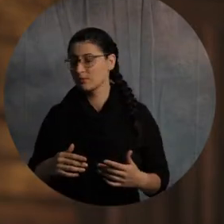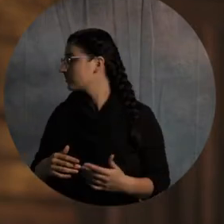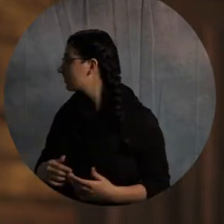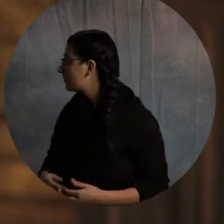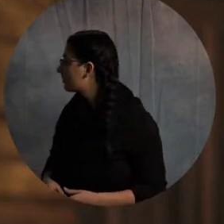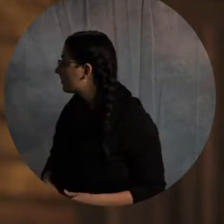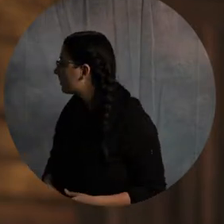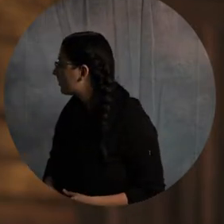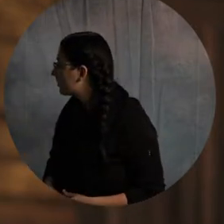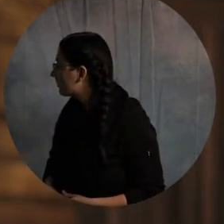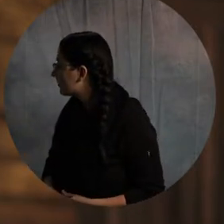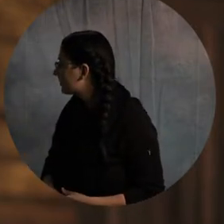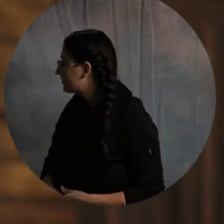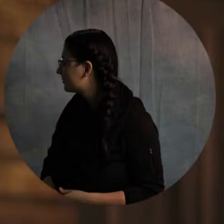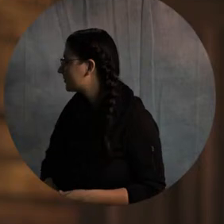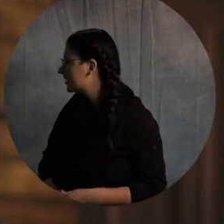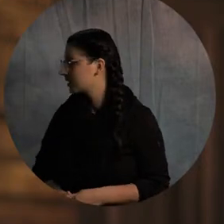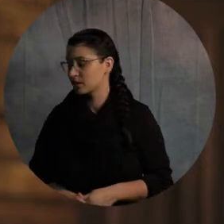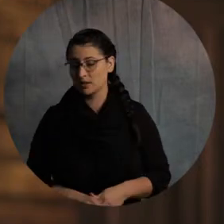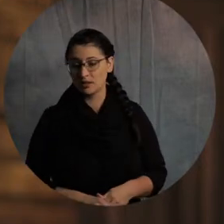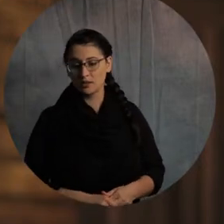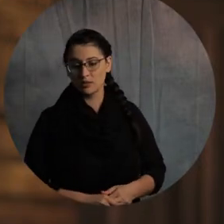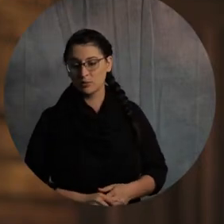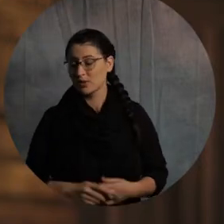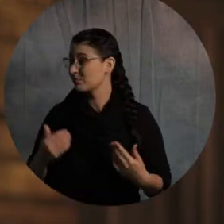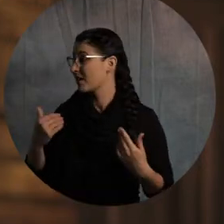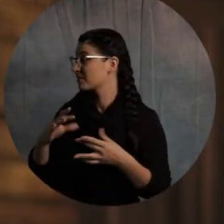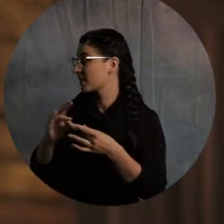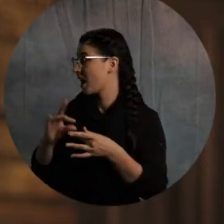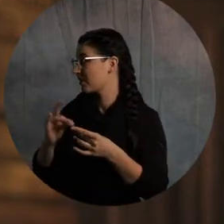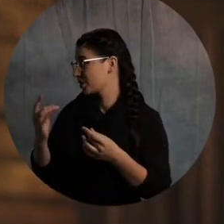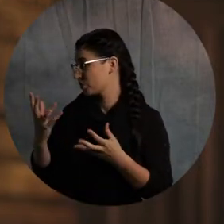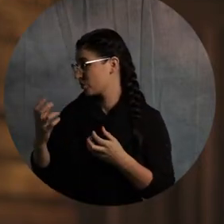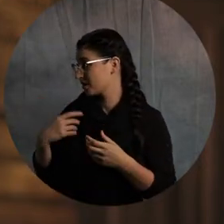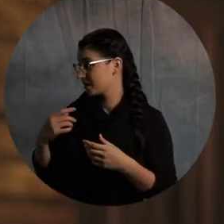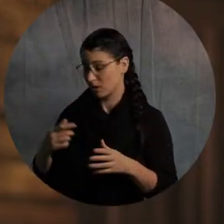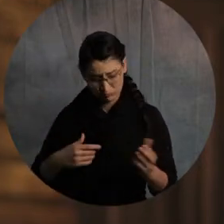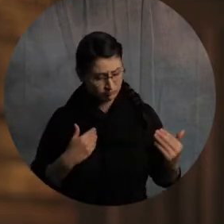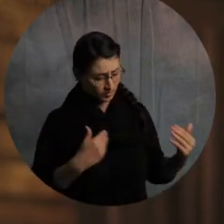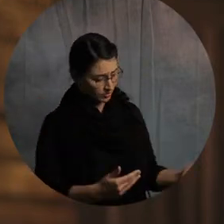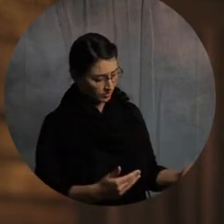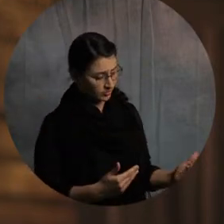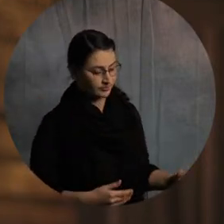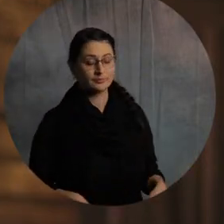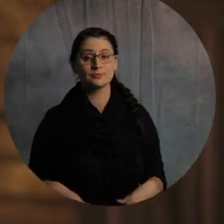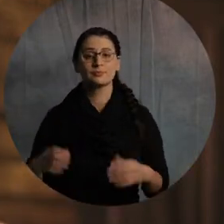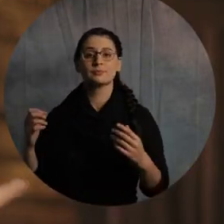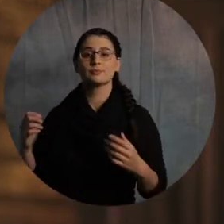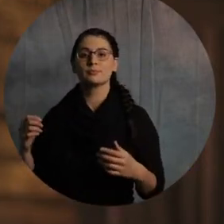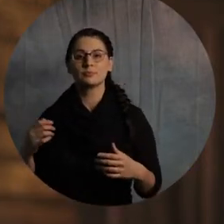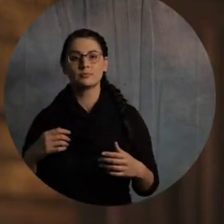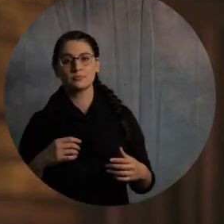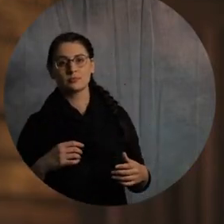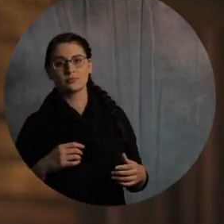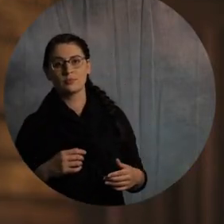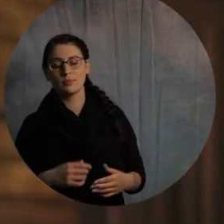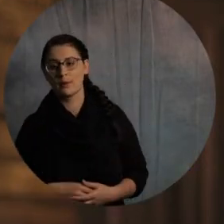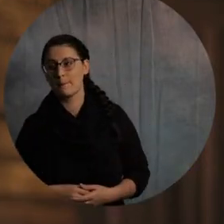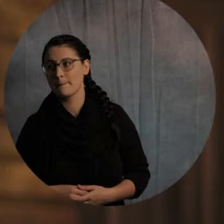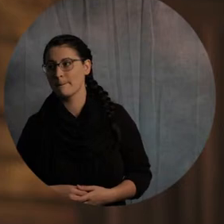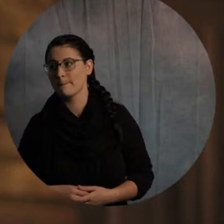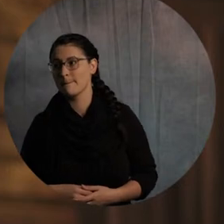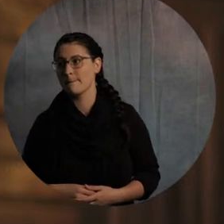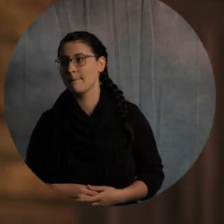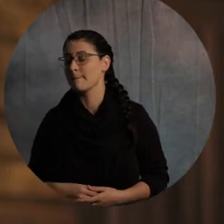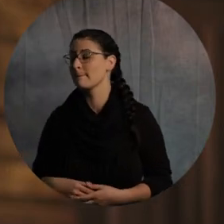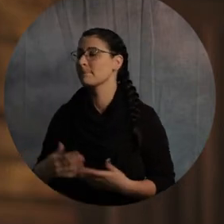always works in an hour, I guess. So we'll do it in an hour. We got some comments here if you want to hear. All right. Let it roll. Let it roll. Okay. So then we'll come out of here and see what you guys got some questions